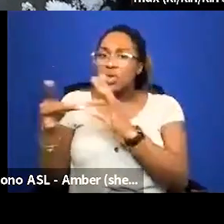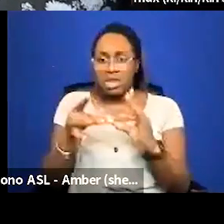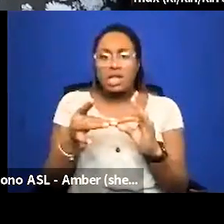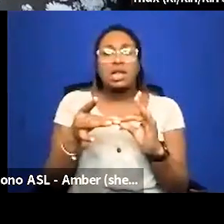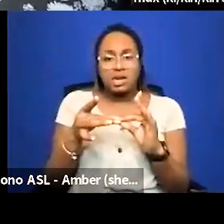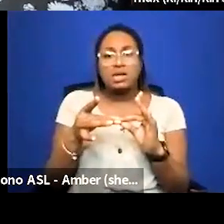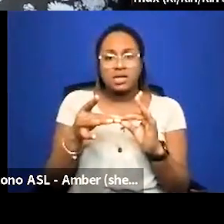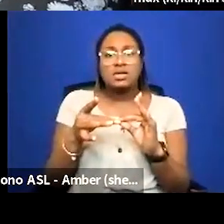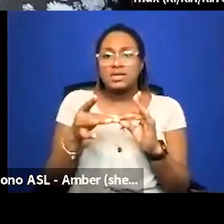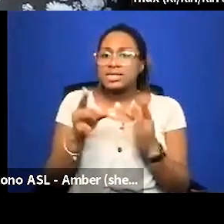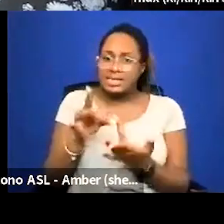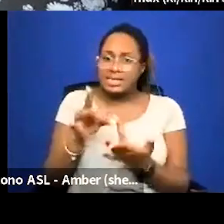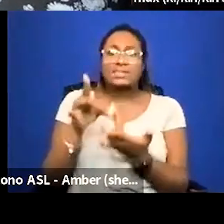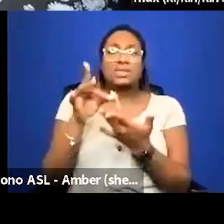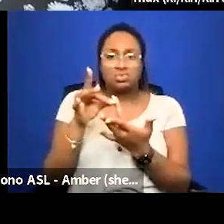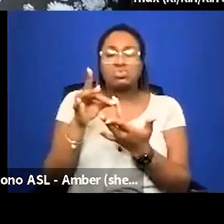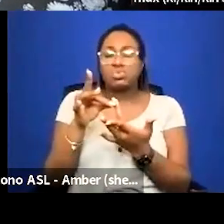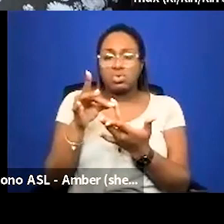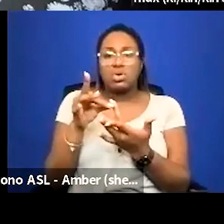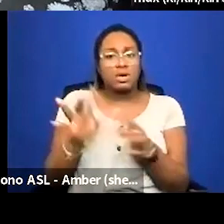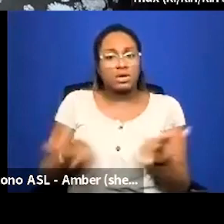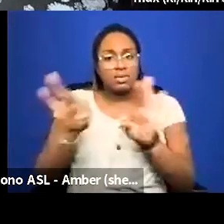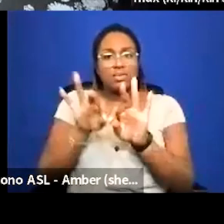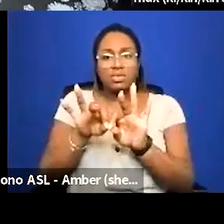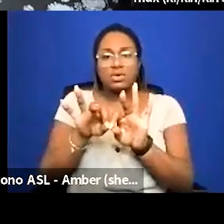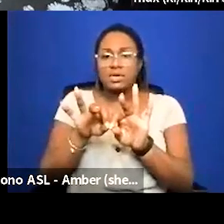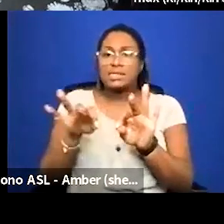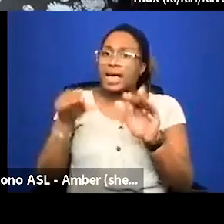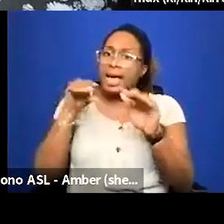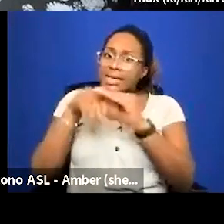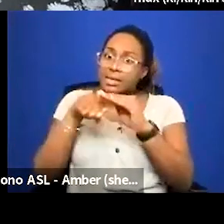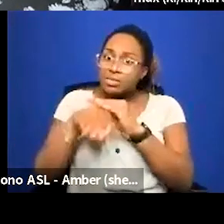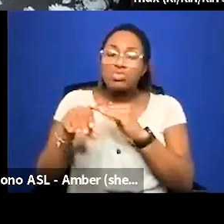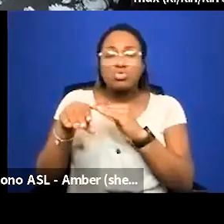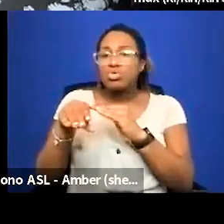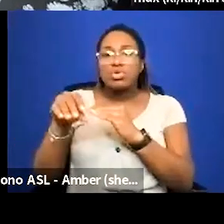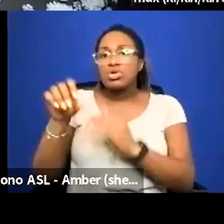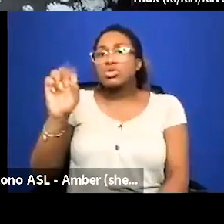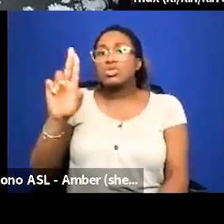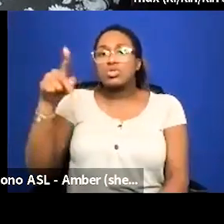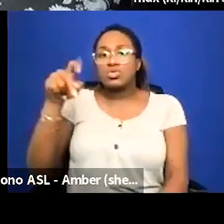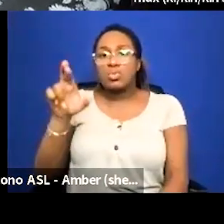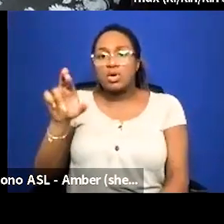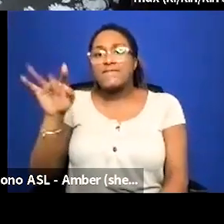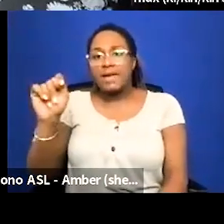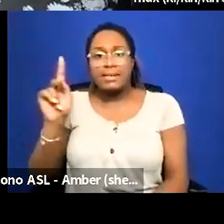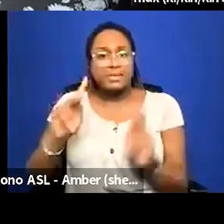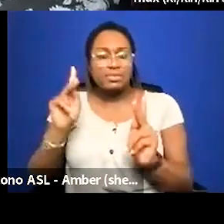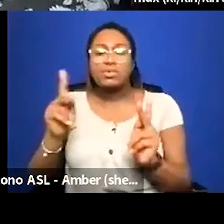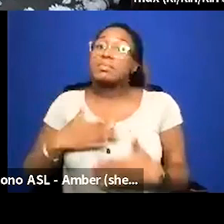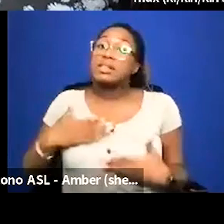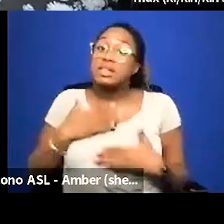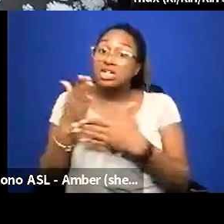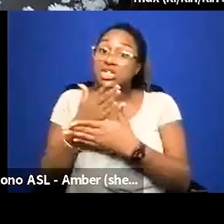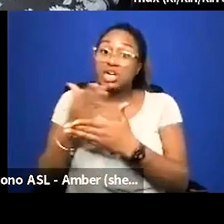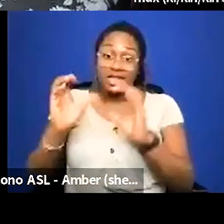you know that are especially um important to and accessible to super fat people um please do share those links in the chat and